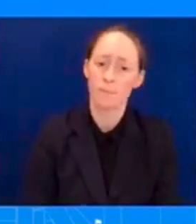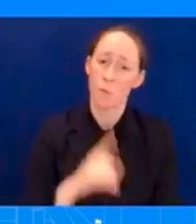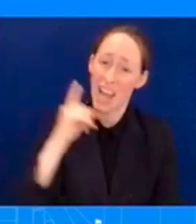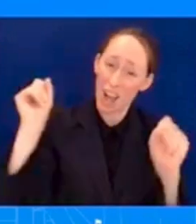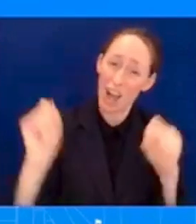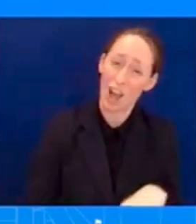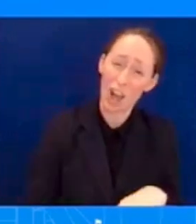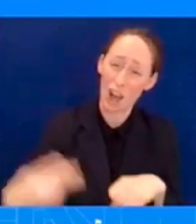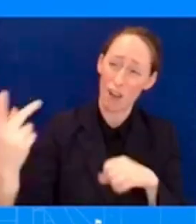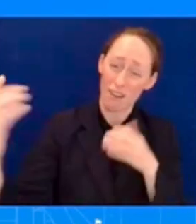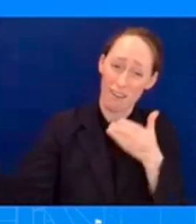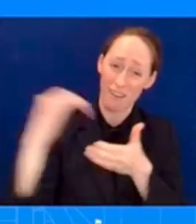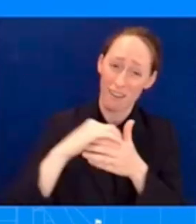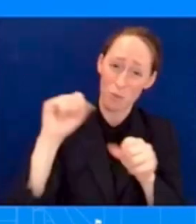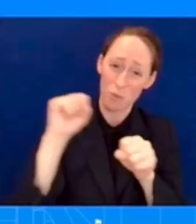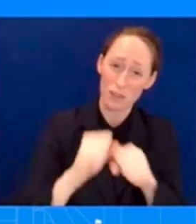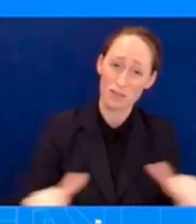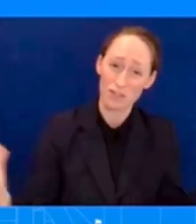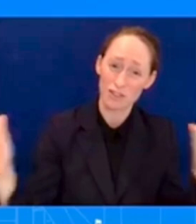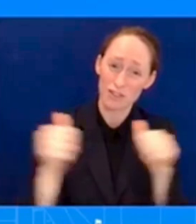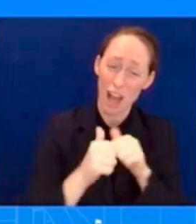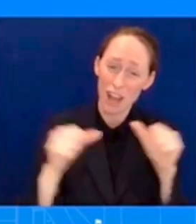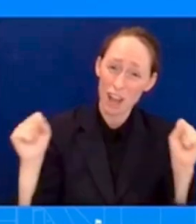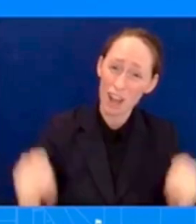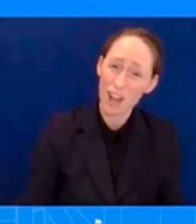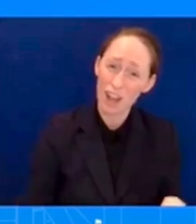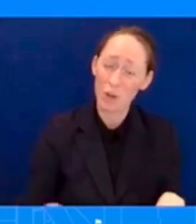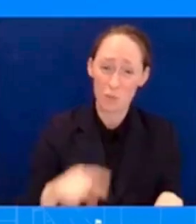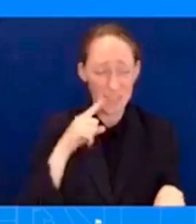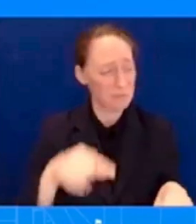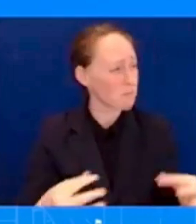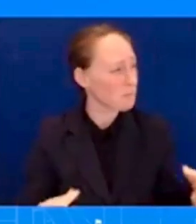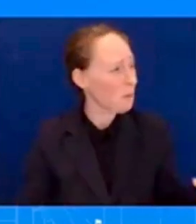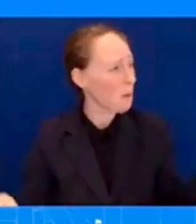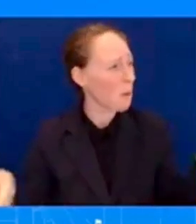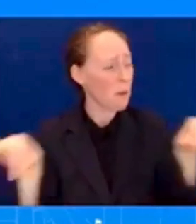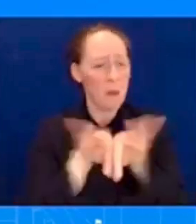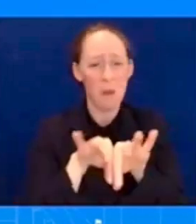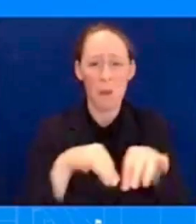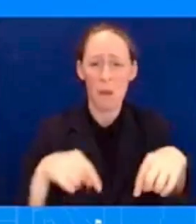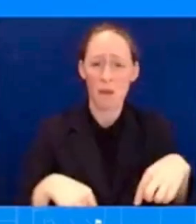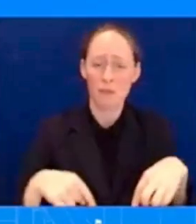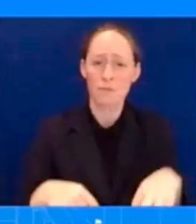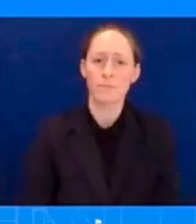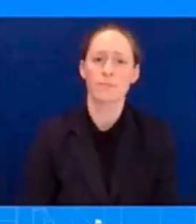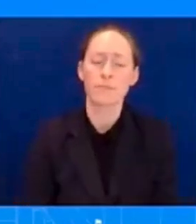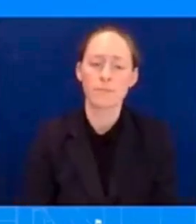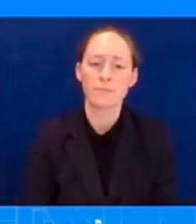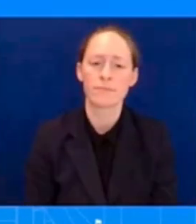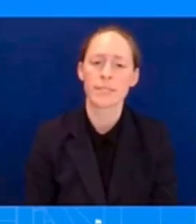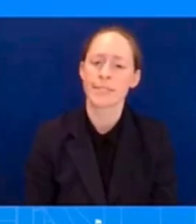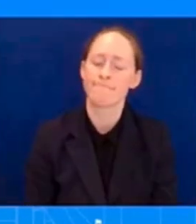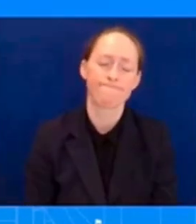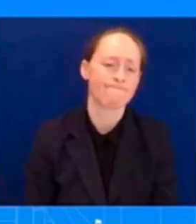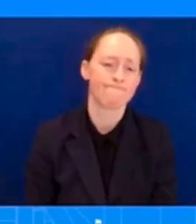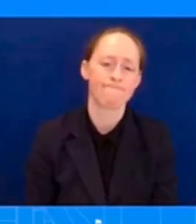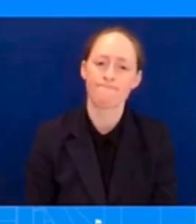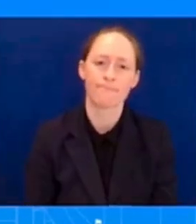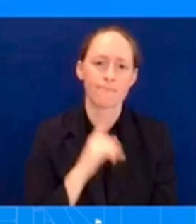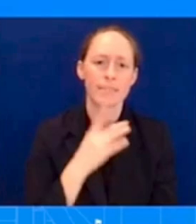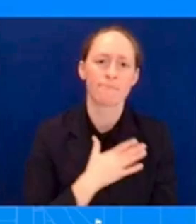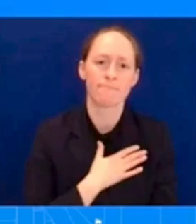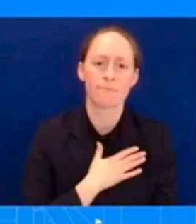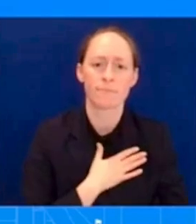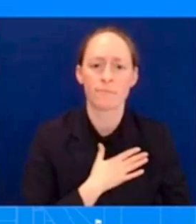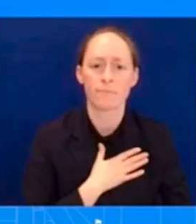people when you think about the border, when you think about dealing with a broken system. But what he continues to do is